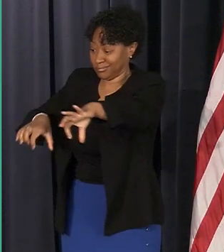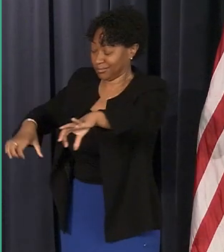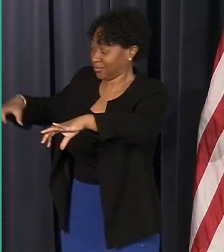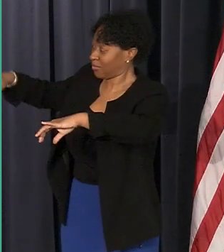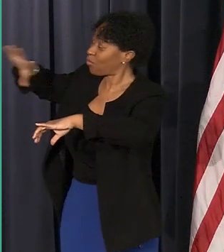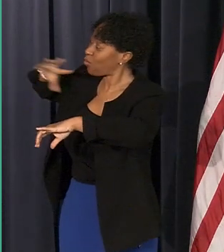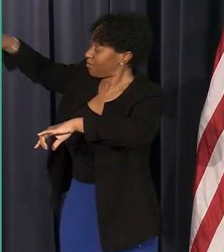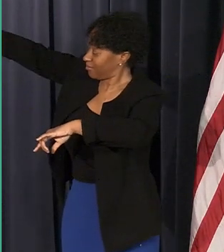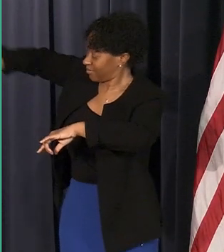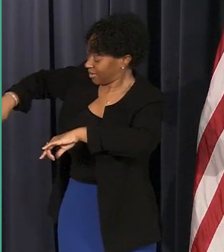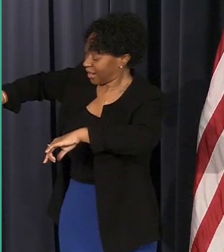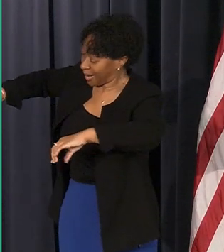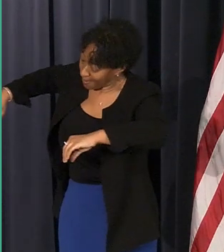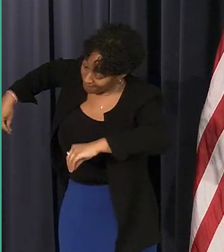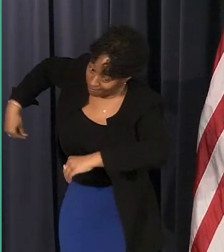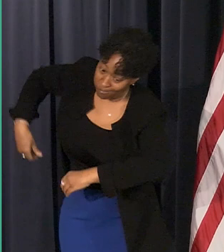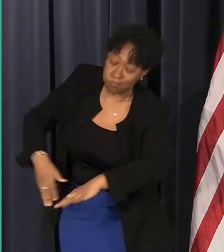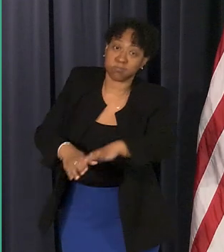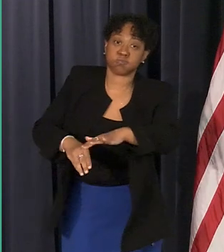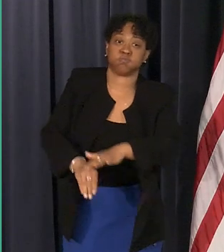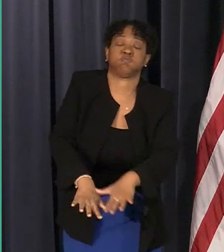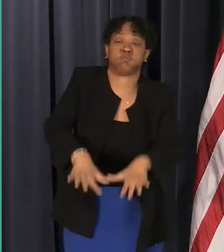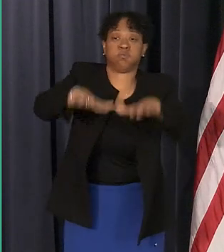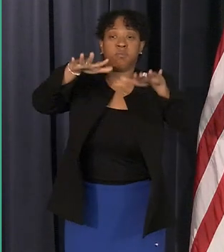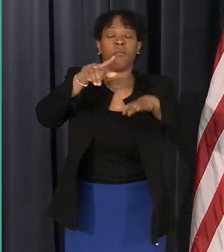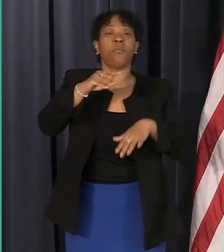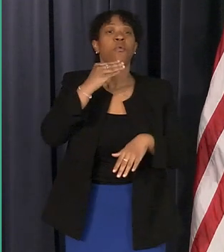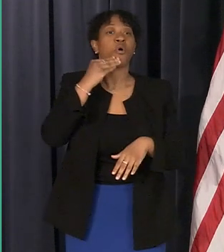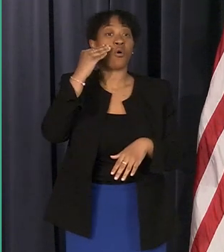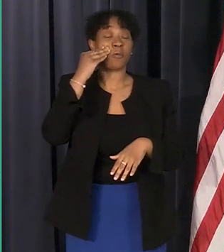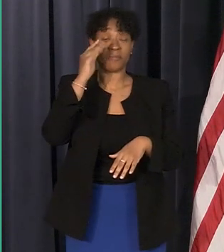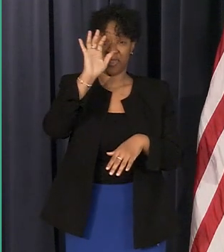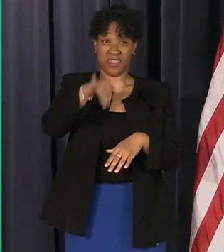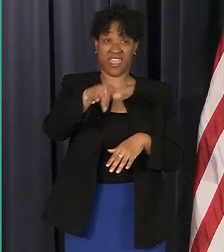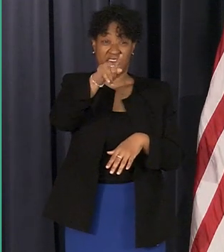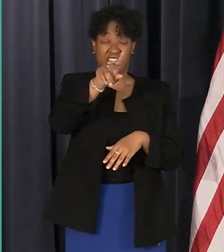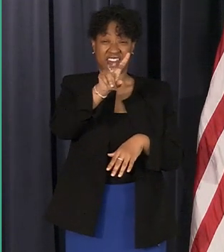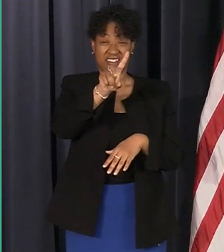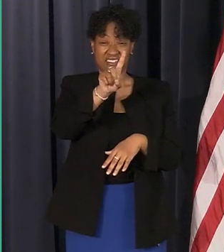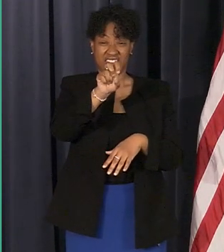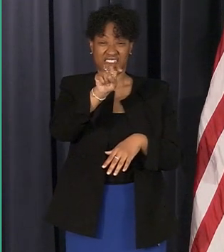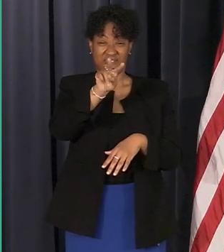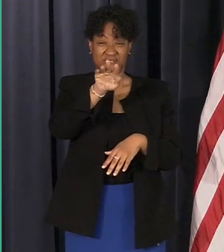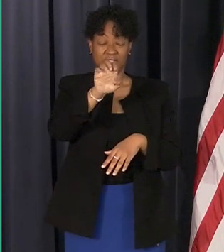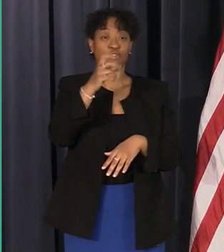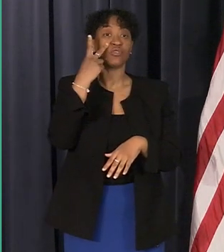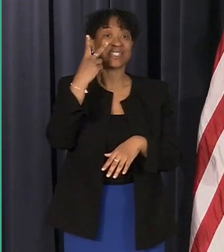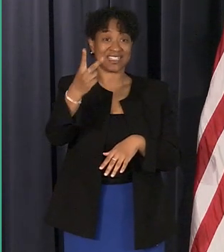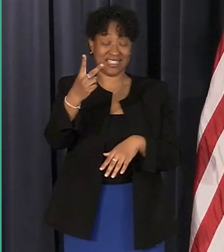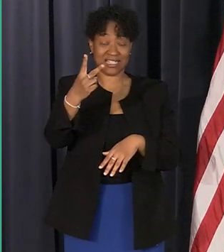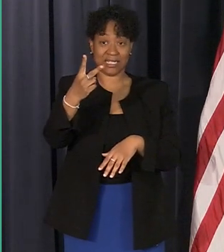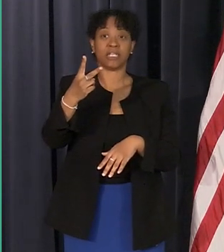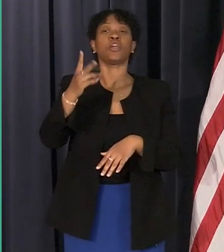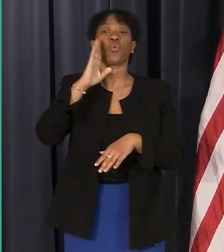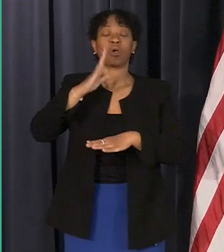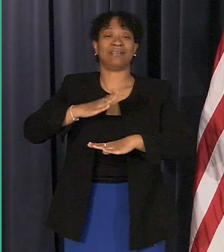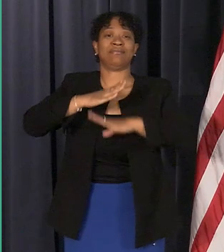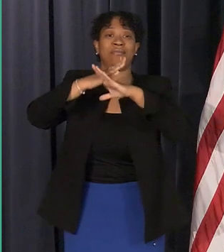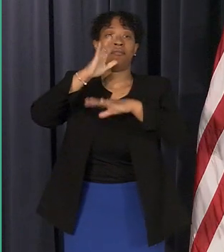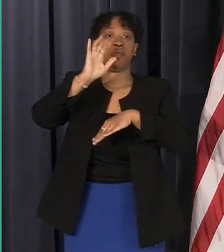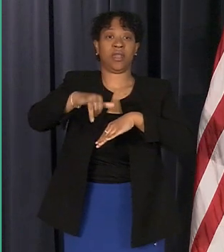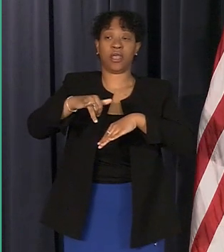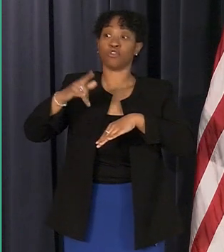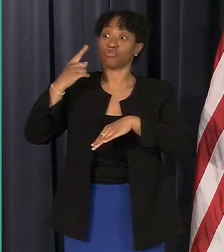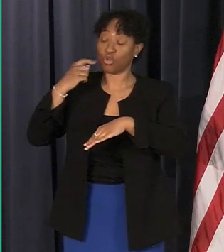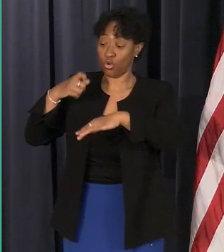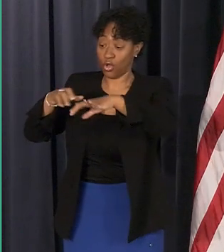see is designed to stop that a flap will come up and stop the flow